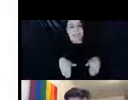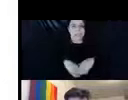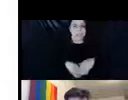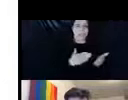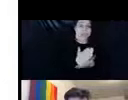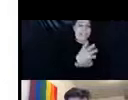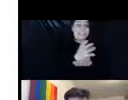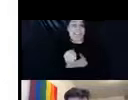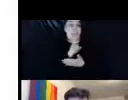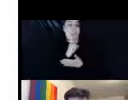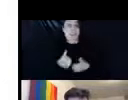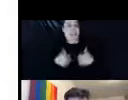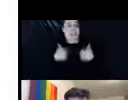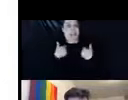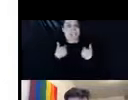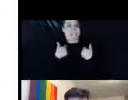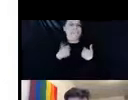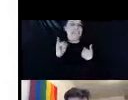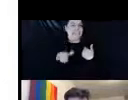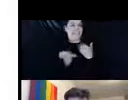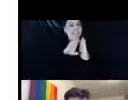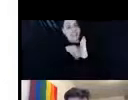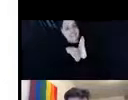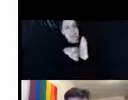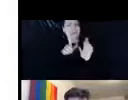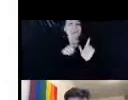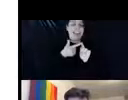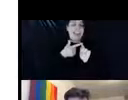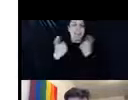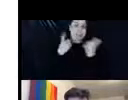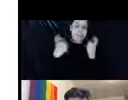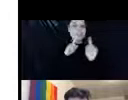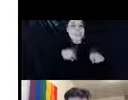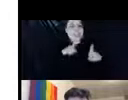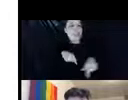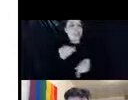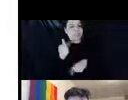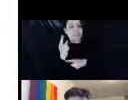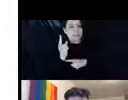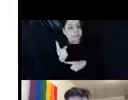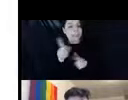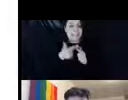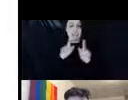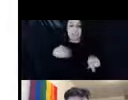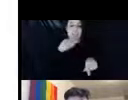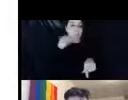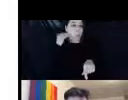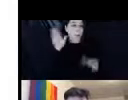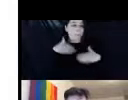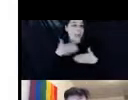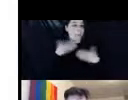That's a half hour. And then we'll do a question and answer session that that's for 10 minutes. And then we all go home happy. Okay.